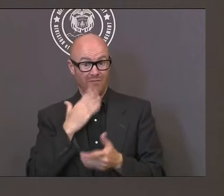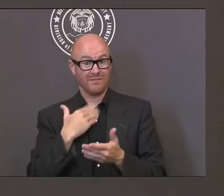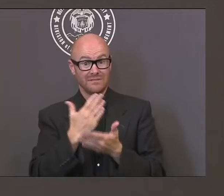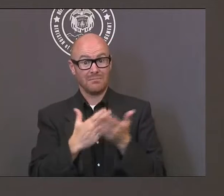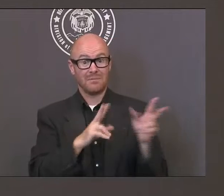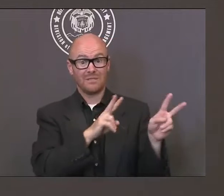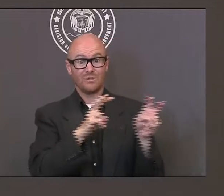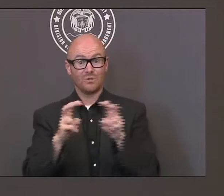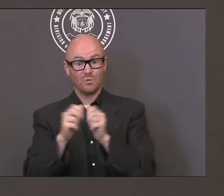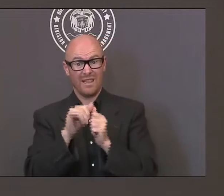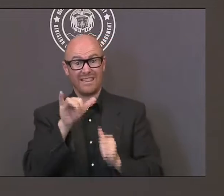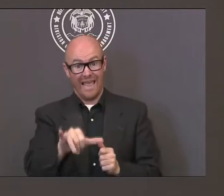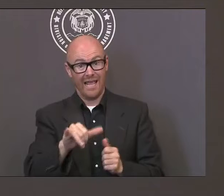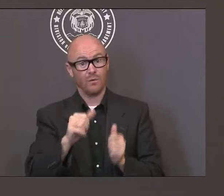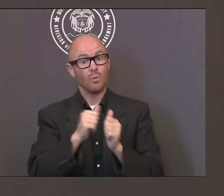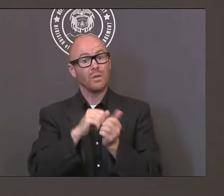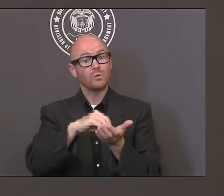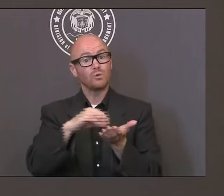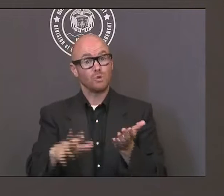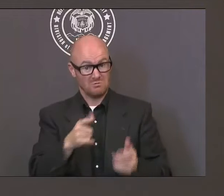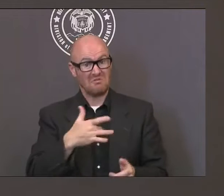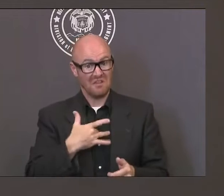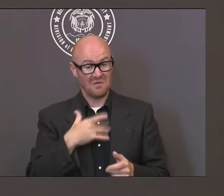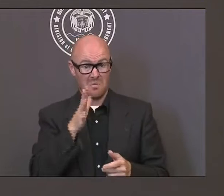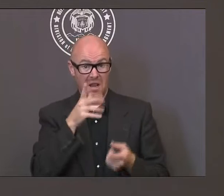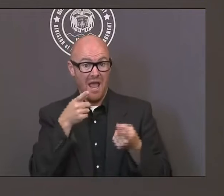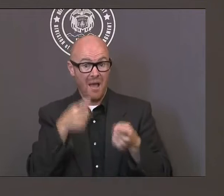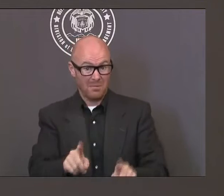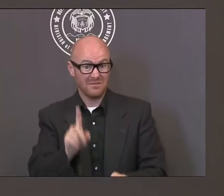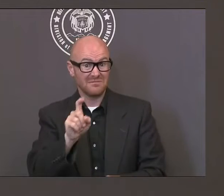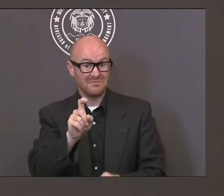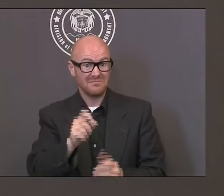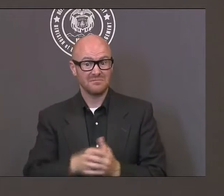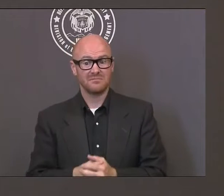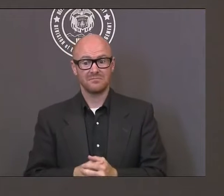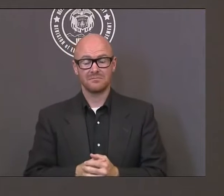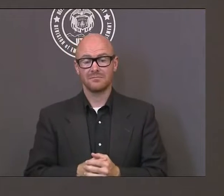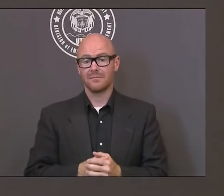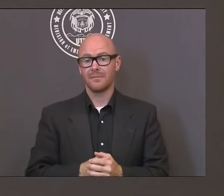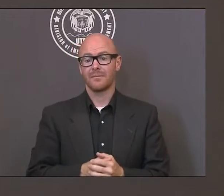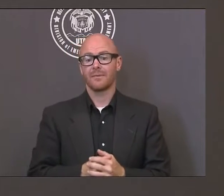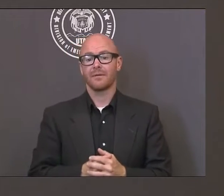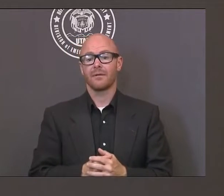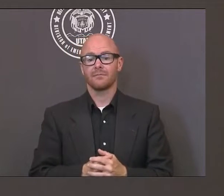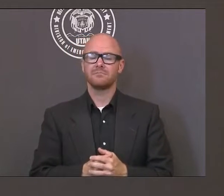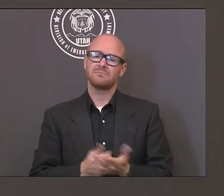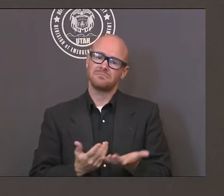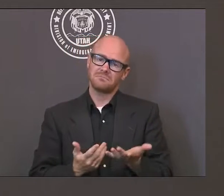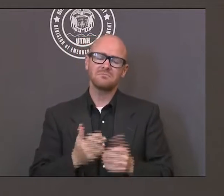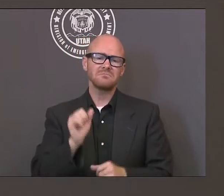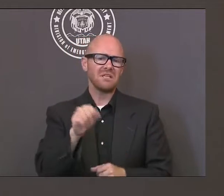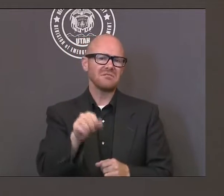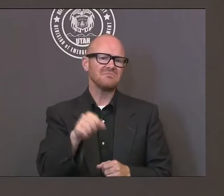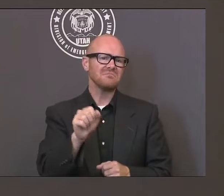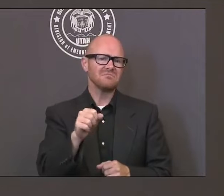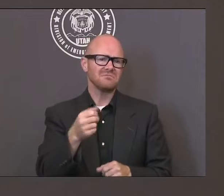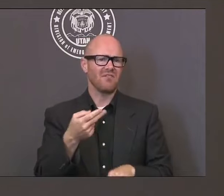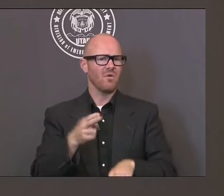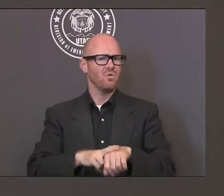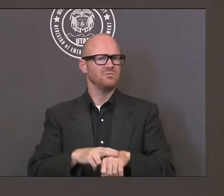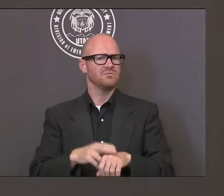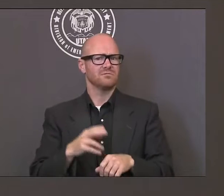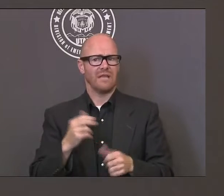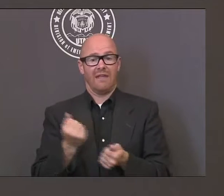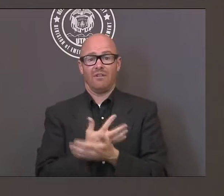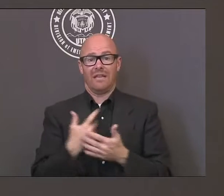being placed on quarantine does that appear to be possibly an issue that you guys are concerned about yeah i mean of course i mean everything we're